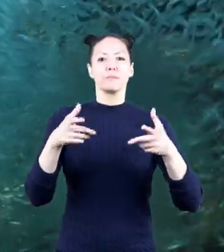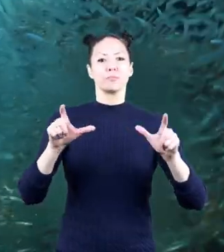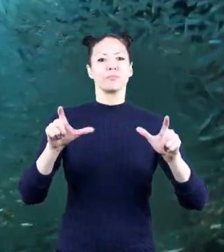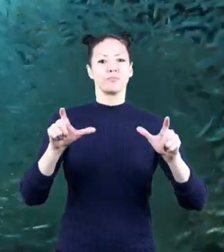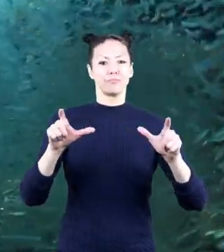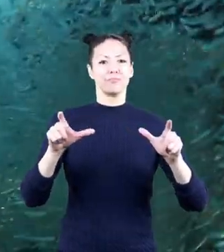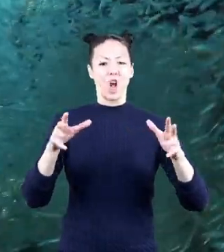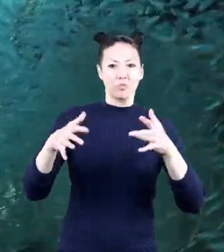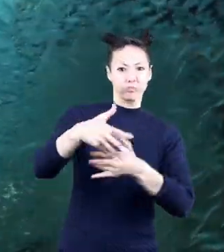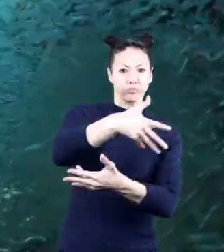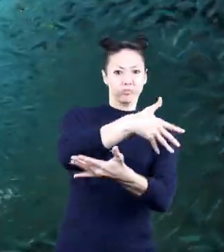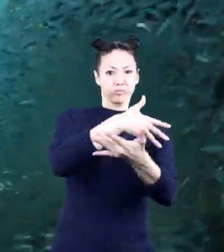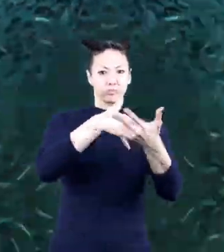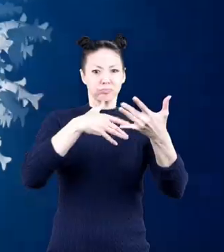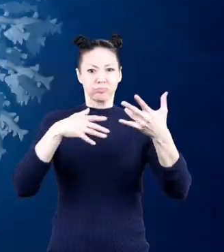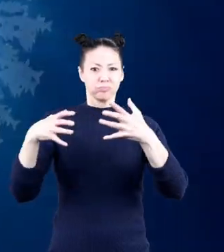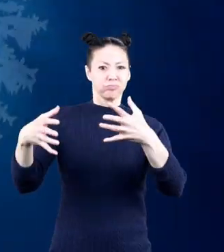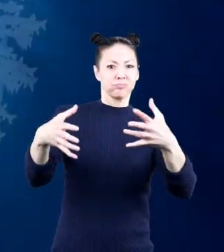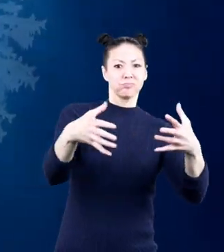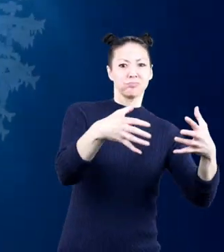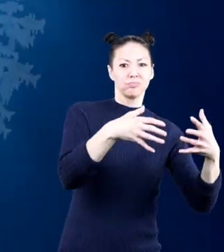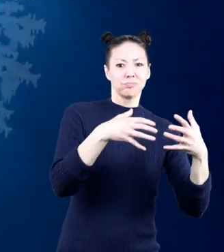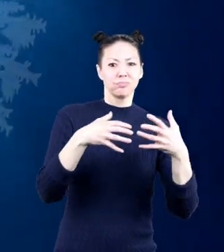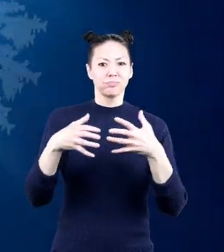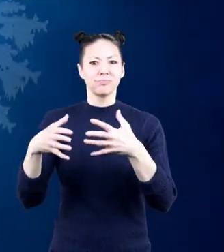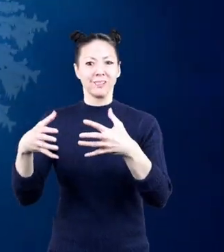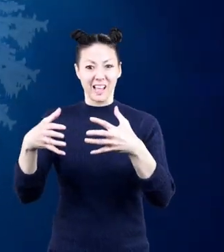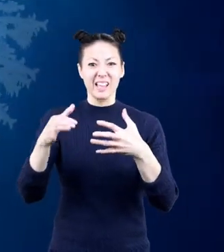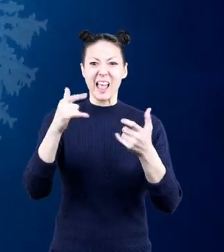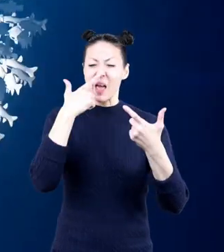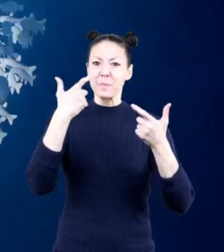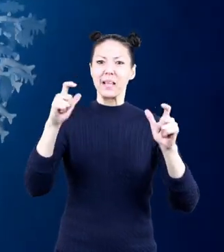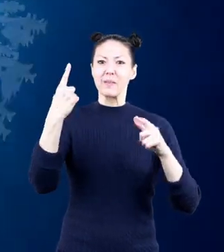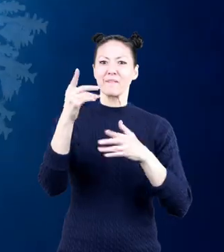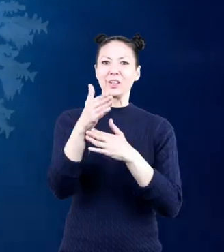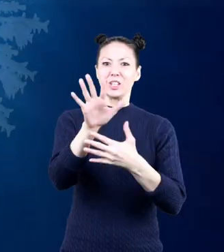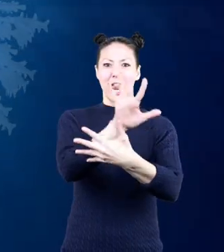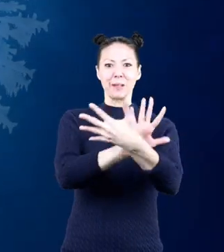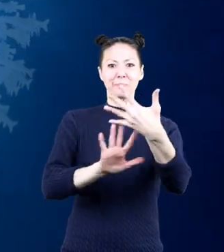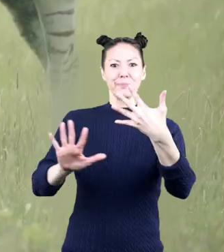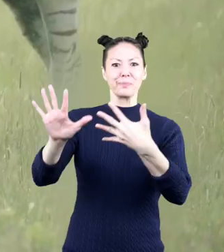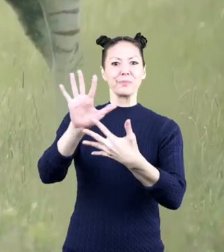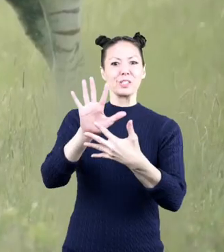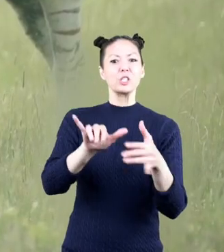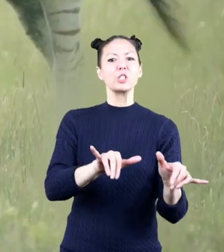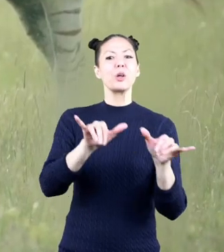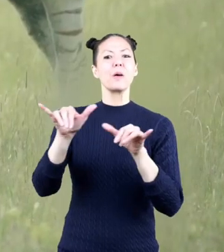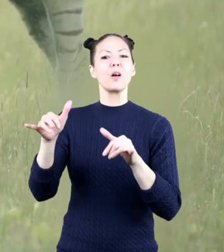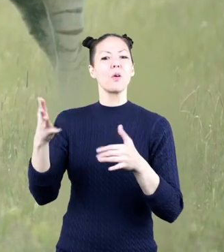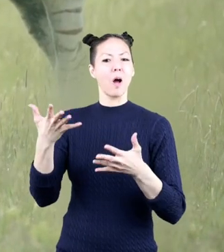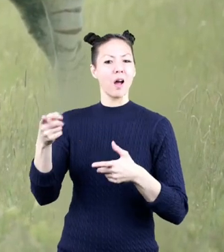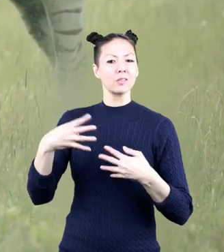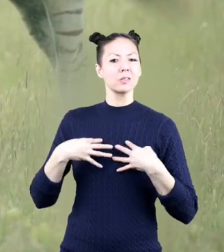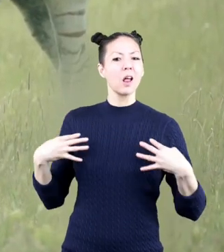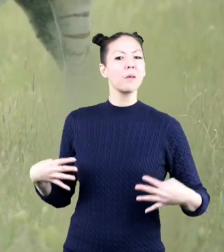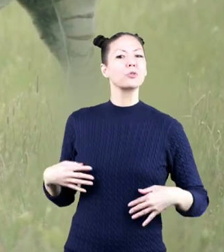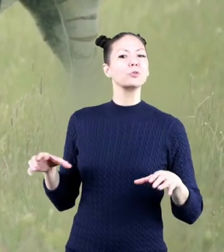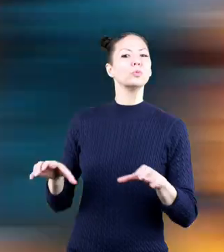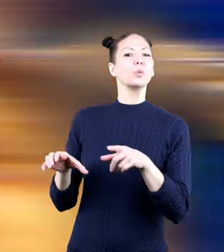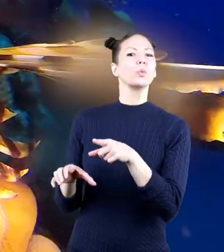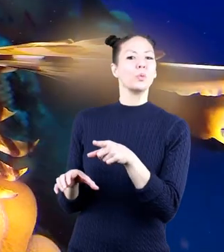They use their colors and disruptive designs to look like one big fish, similar to what zebras do.